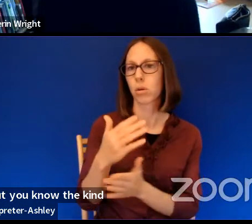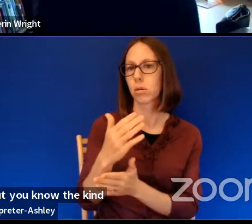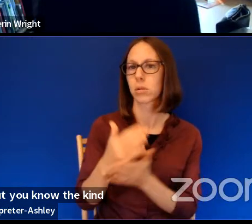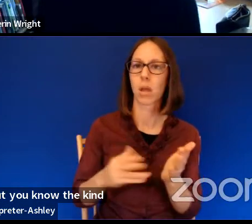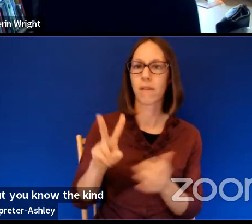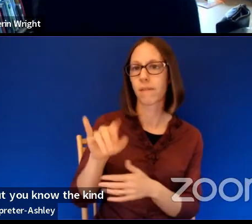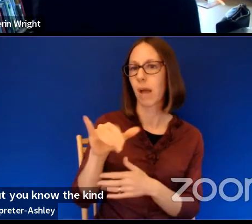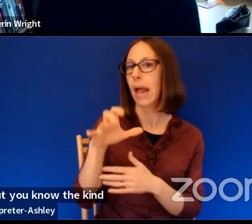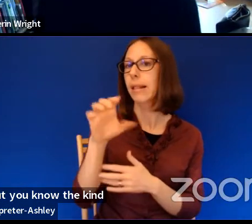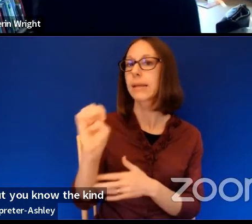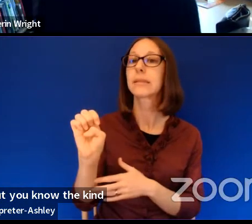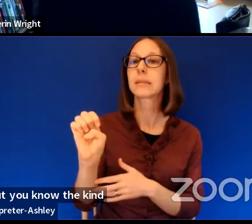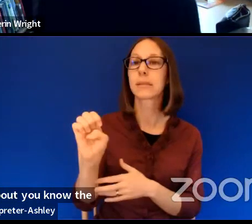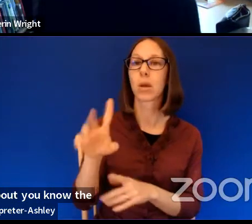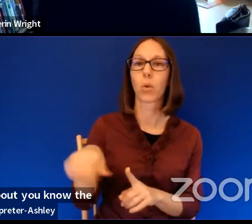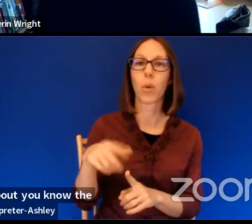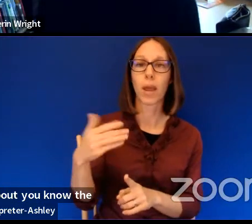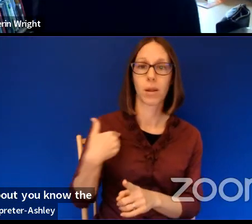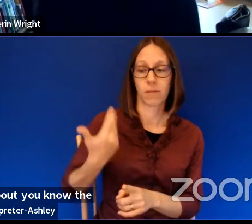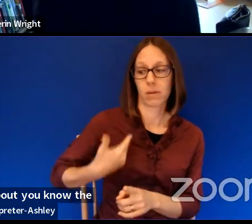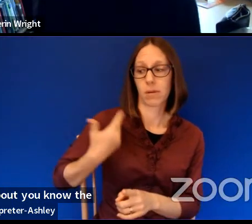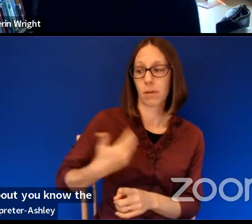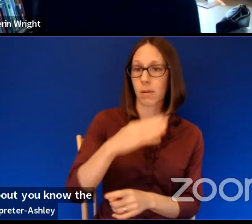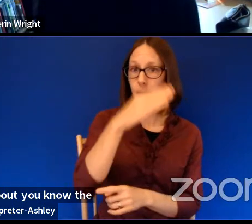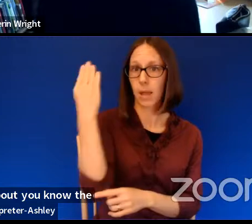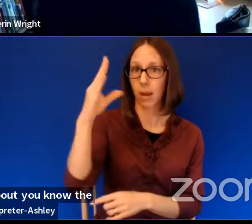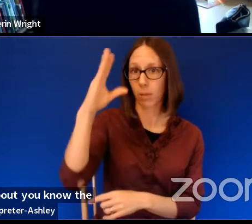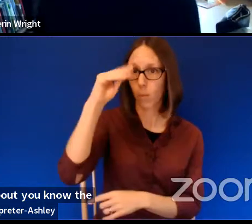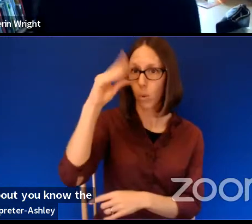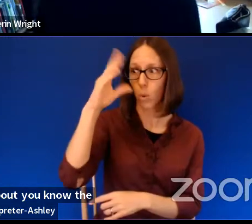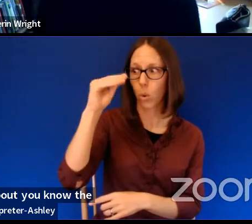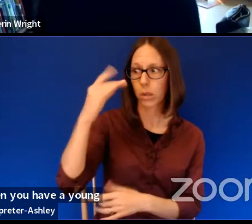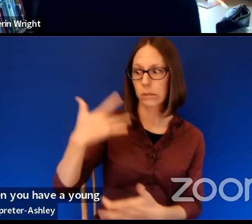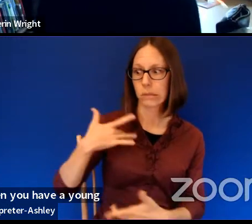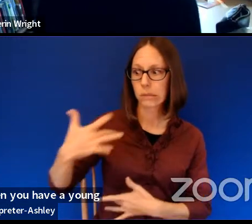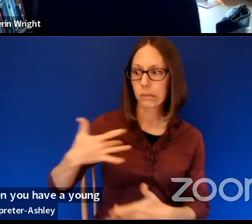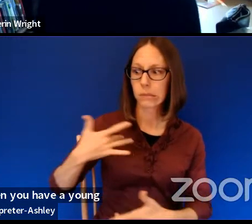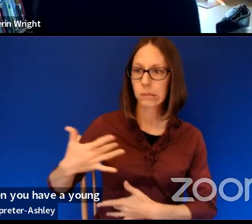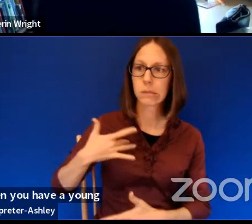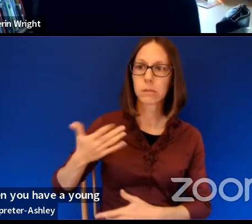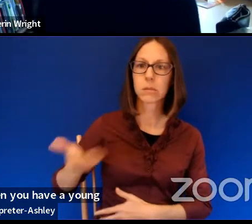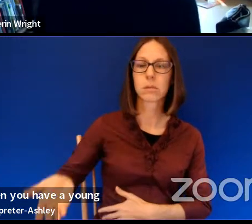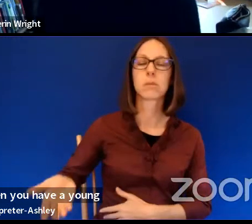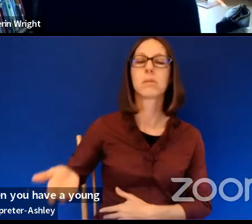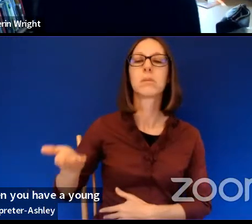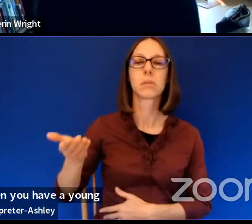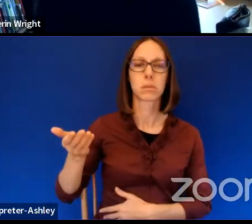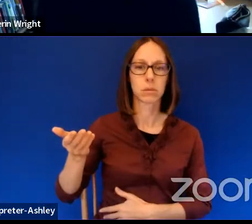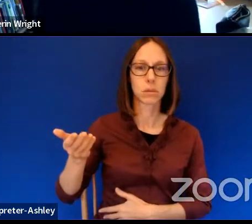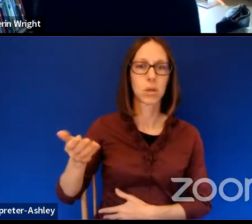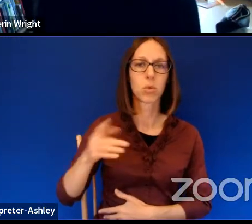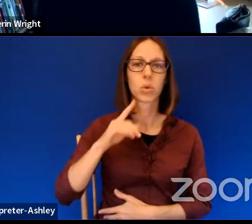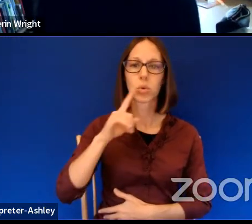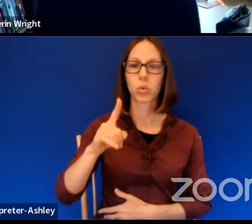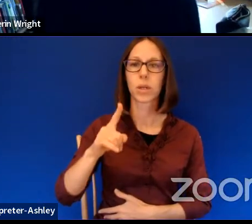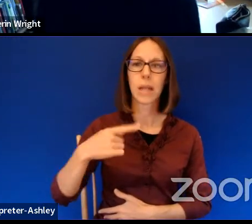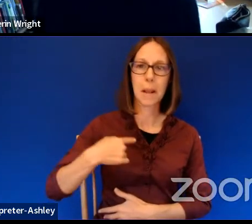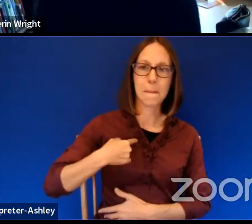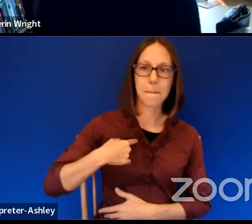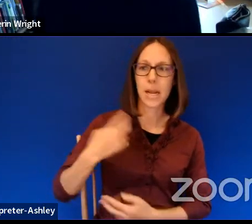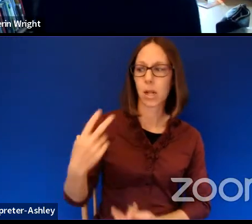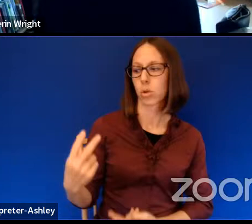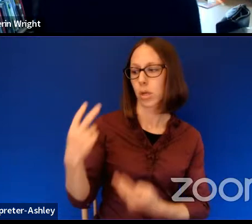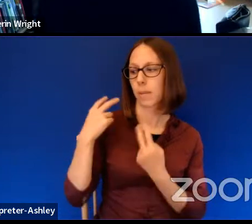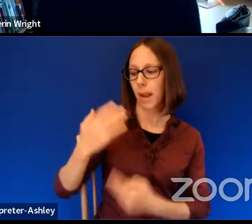especially when you have a young black boy you worry about. Um, and see, it was kind of a double me remembering my childhood